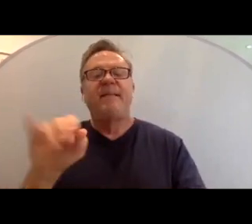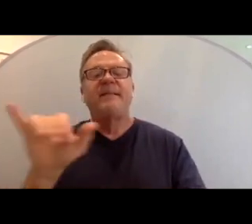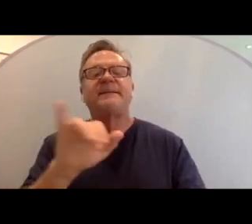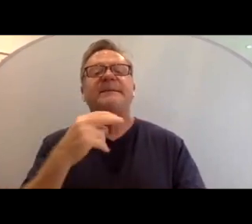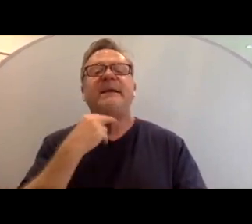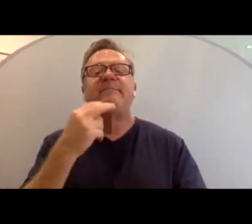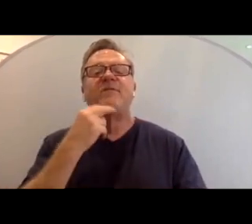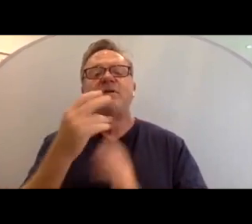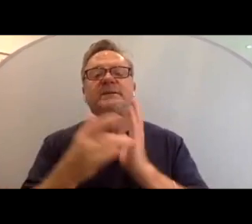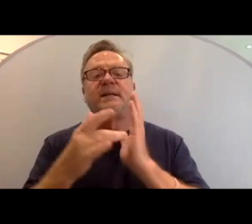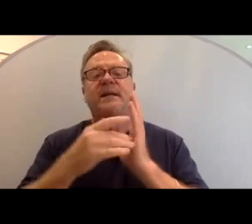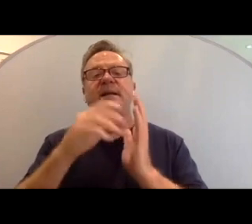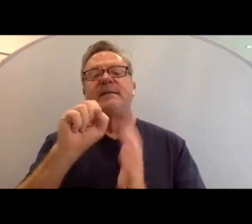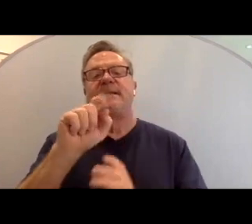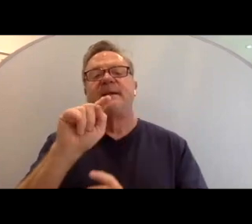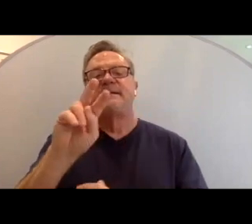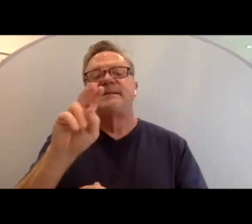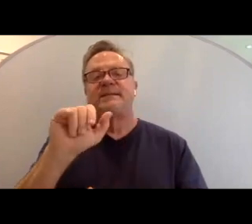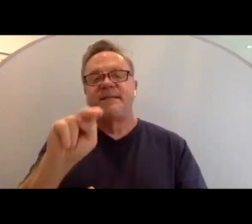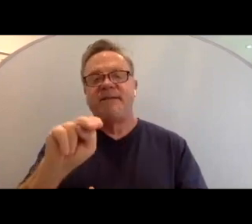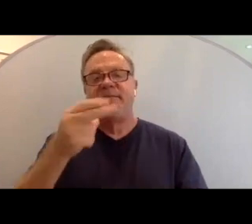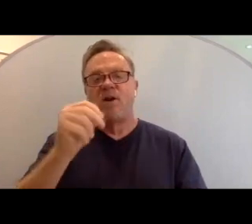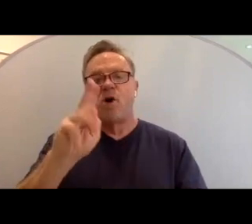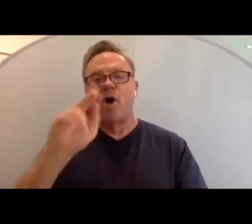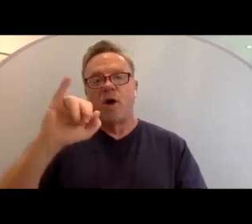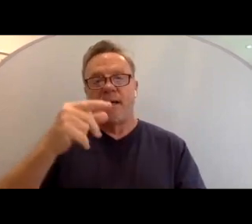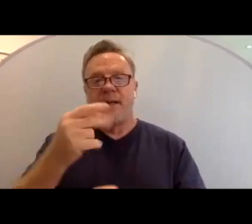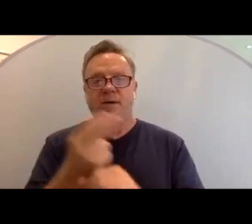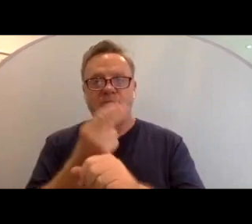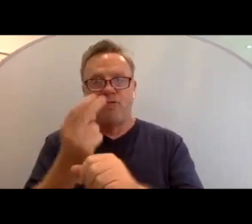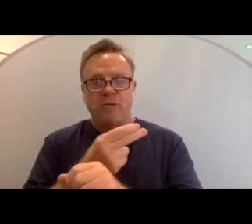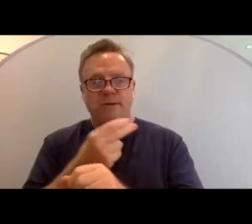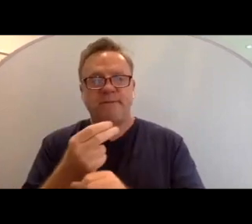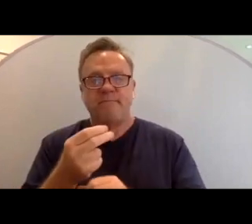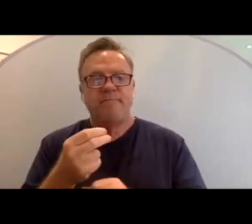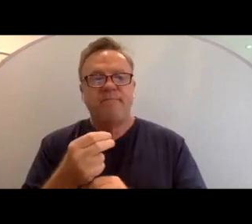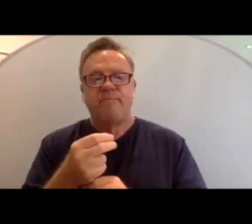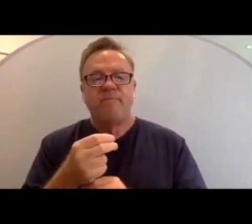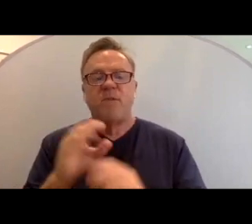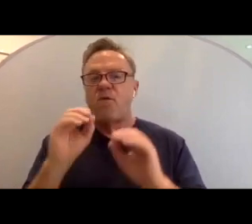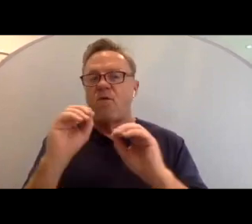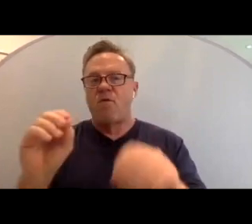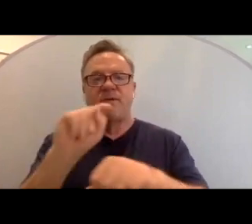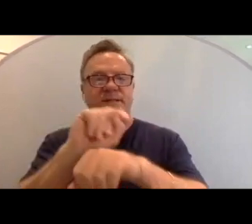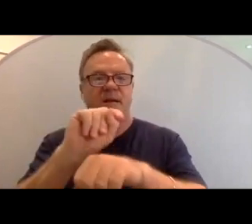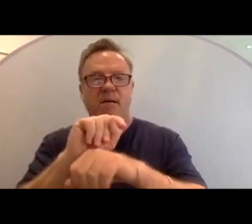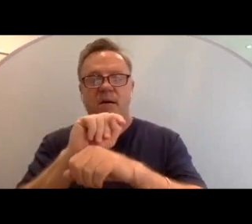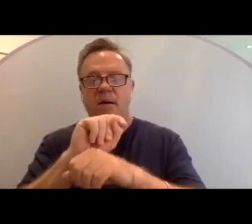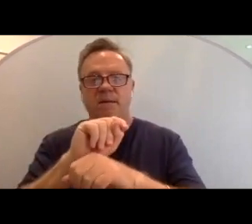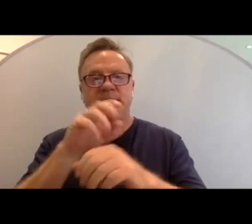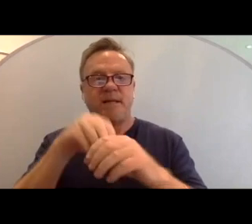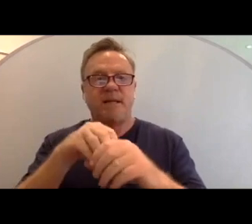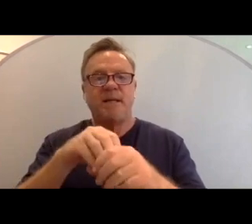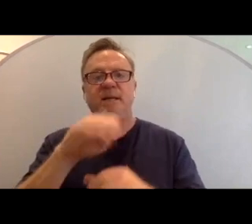that Dr. Stephen Hawking did. There are not synagogues in Bismarck, North Dakota that are